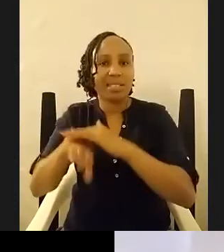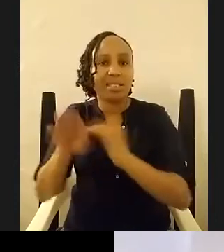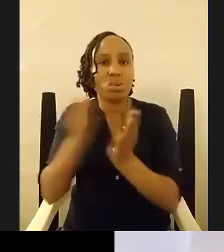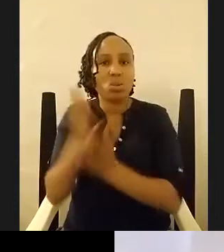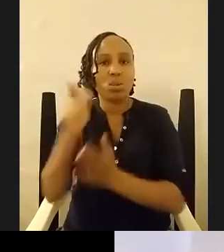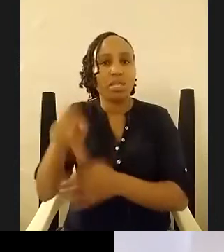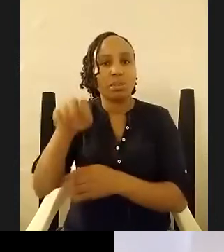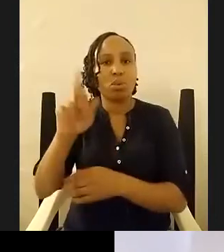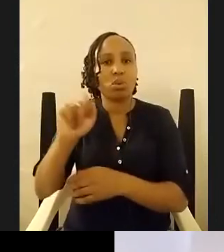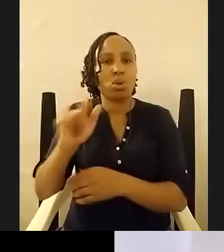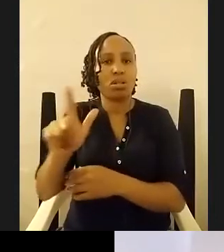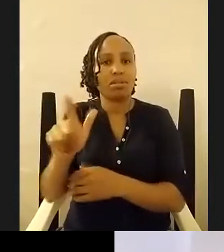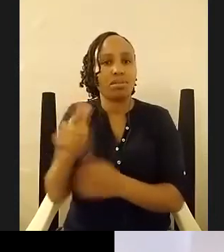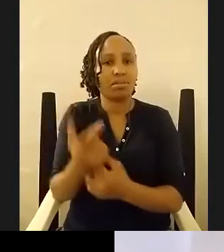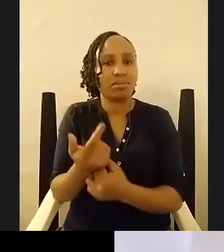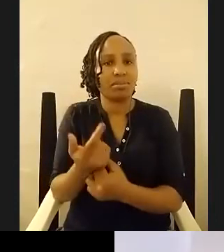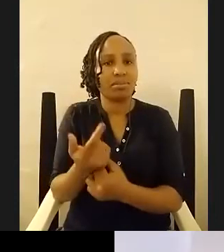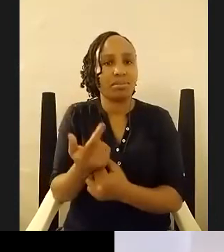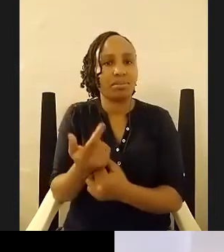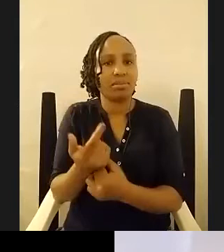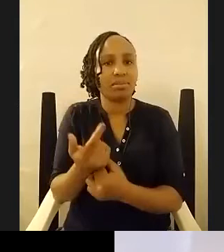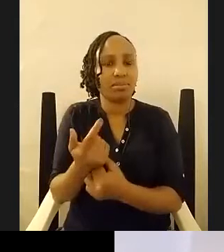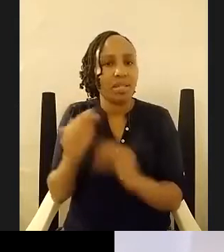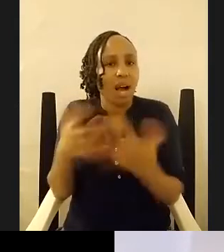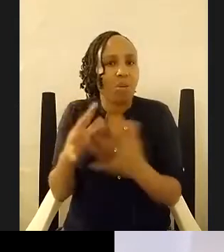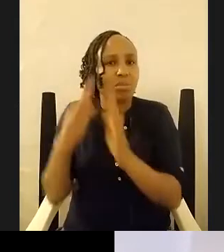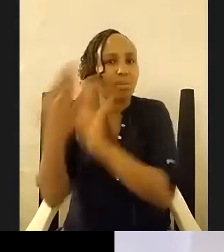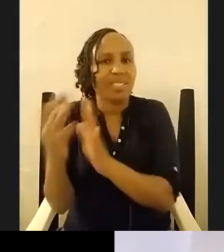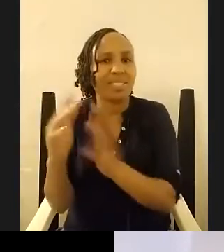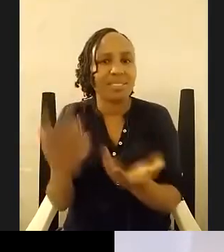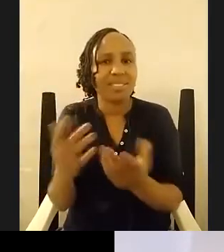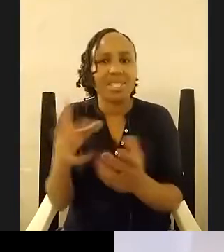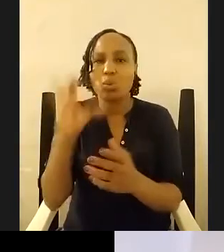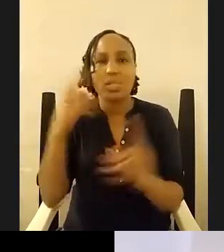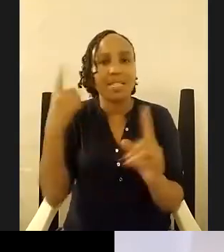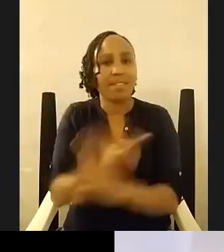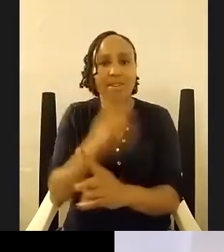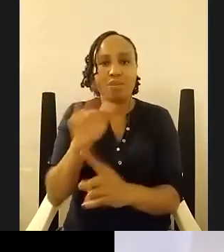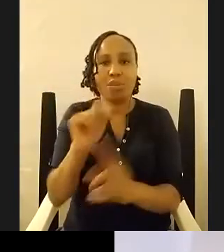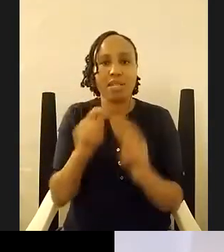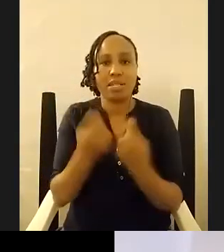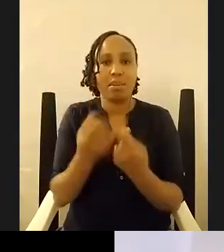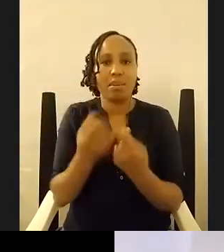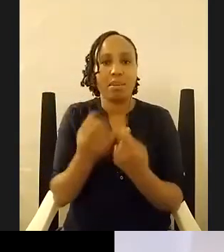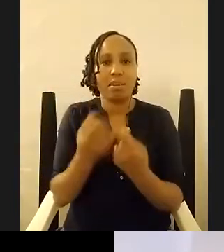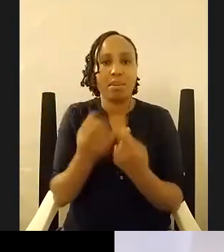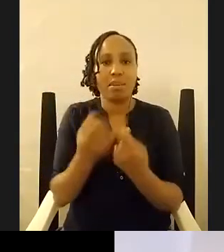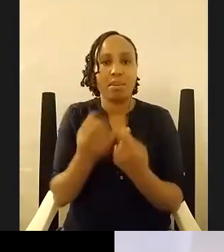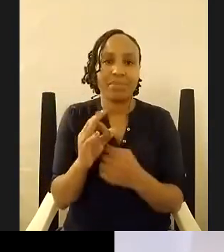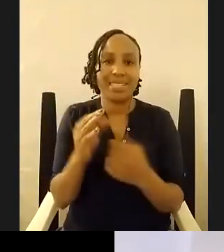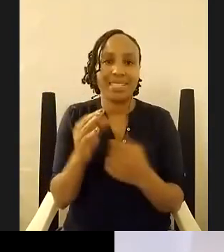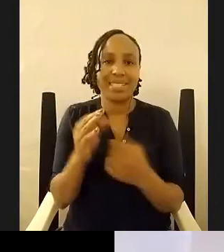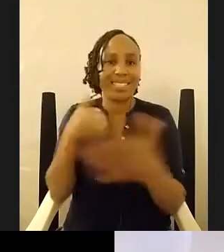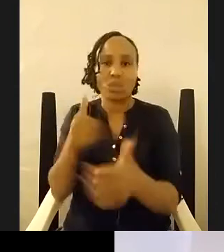encounter and it was very it was radically different from the kind of you know yeah rejection that i would encounter um